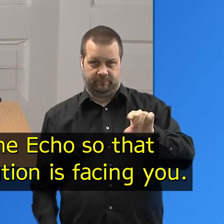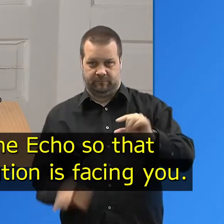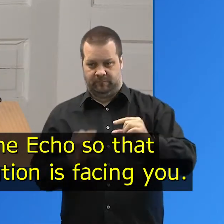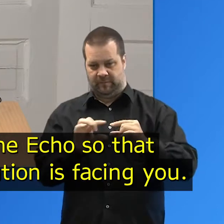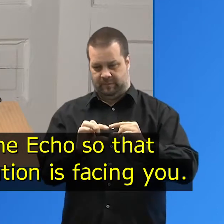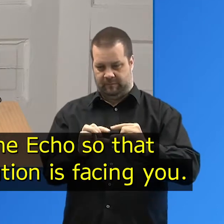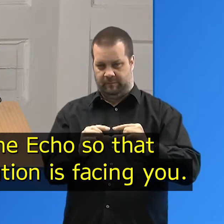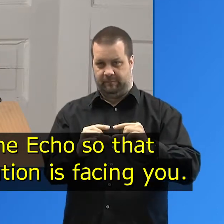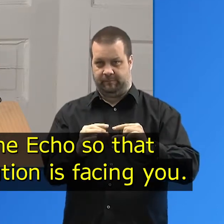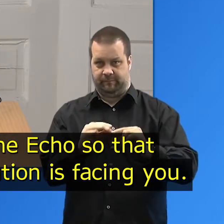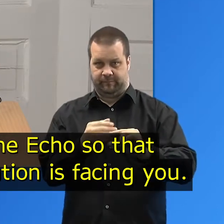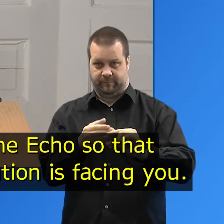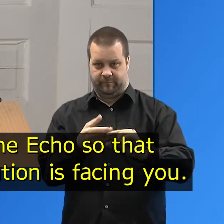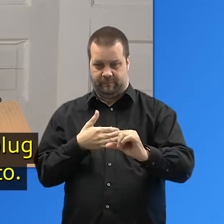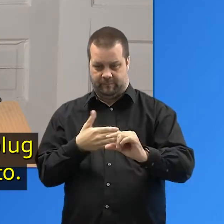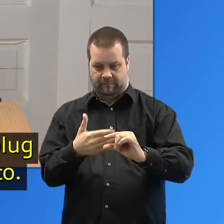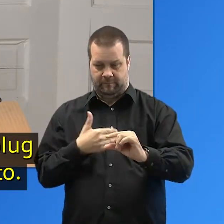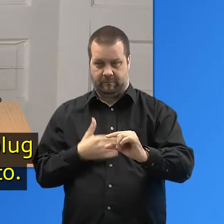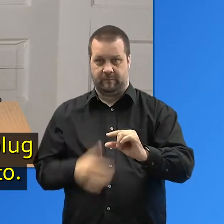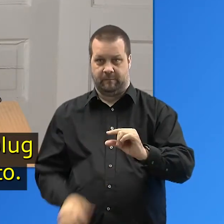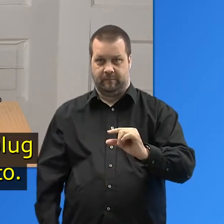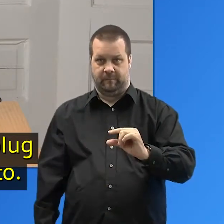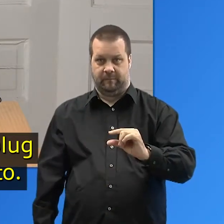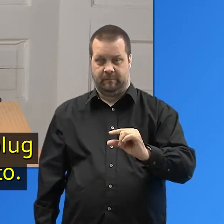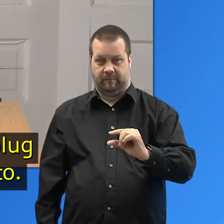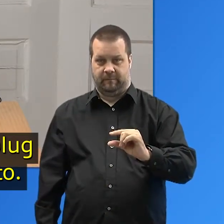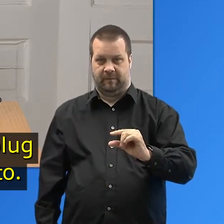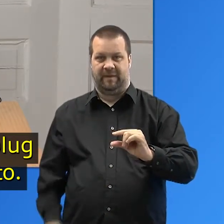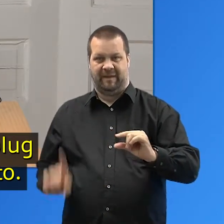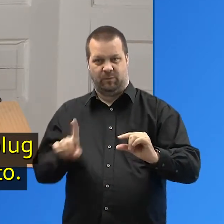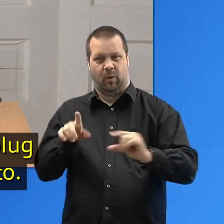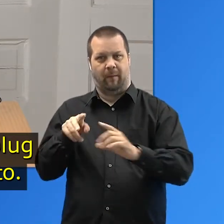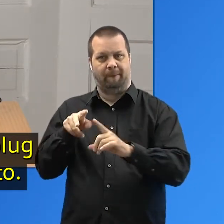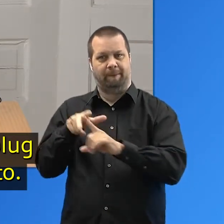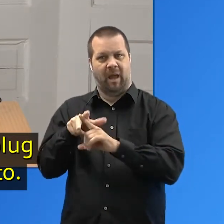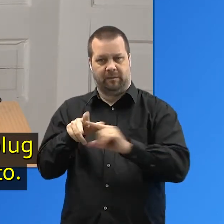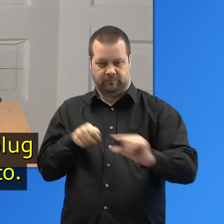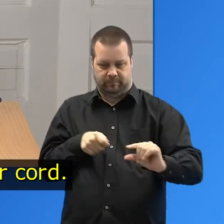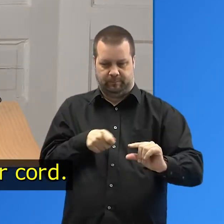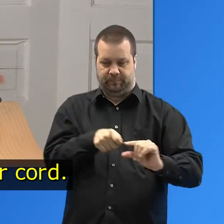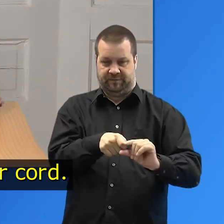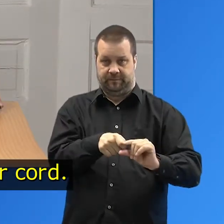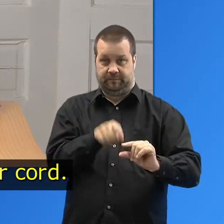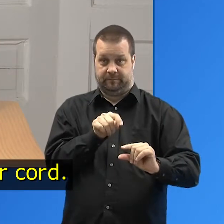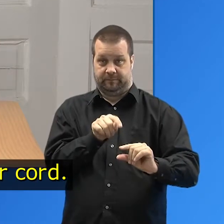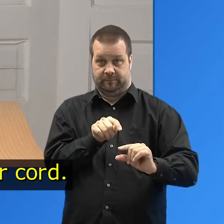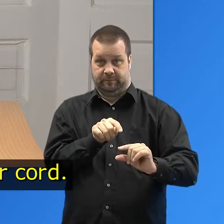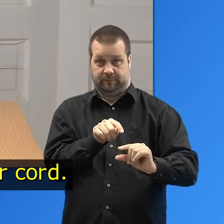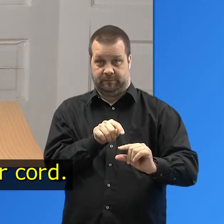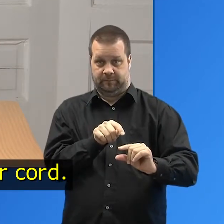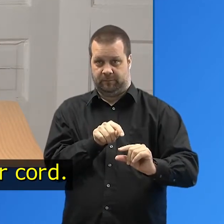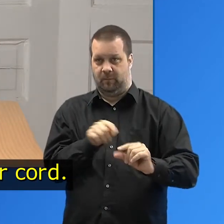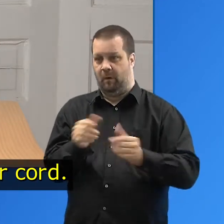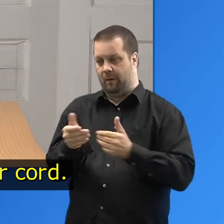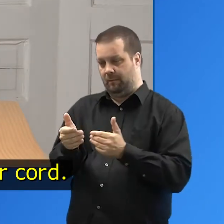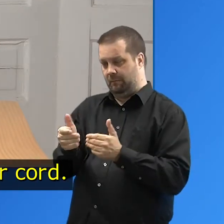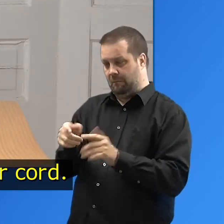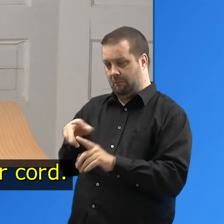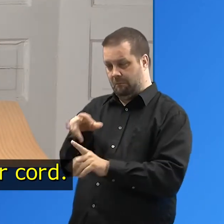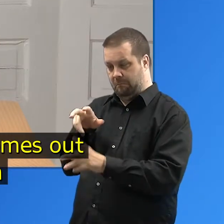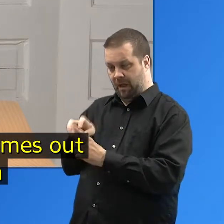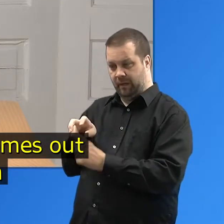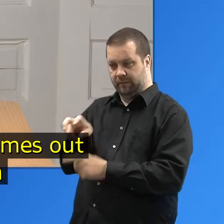indentation is facing you. This is where you plug the power cord into. So let's grab our power cord.